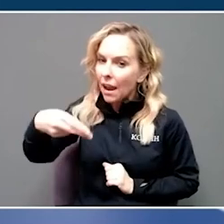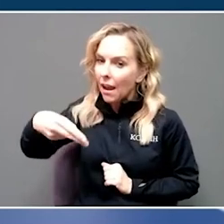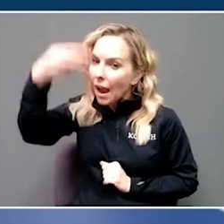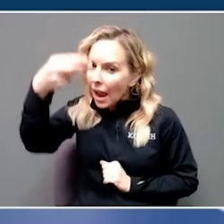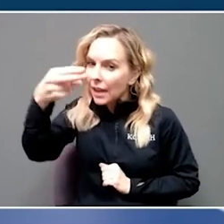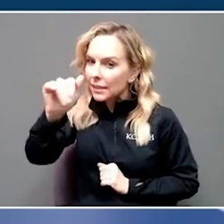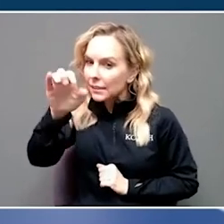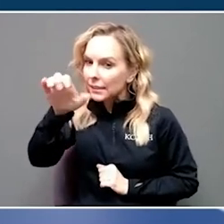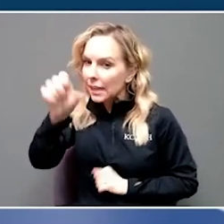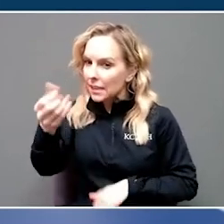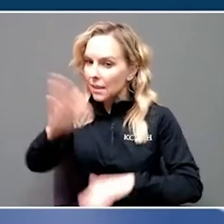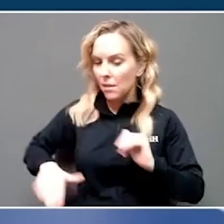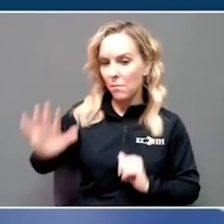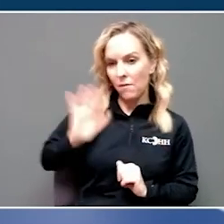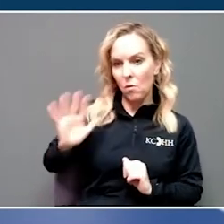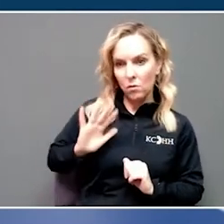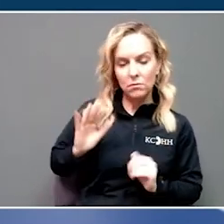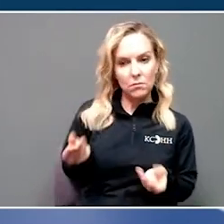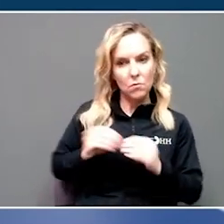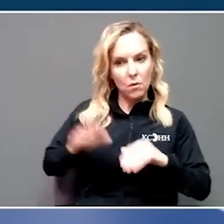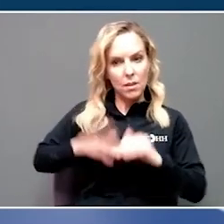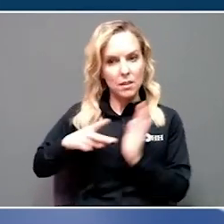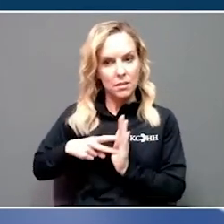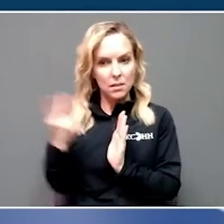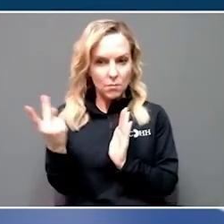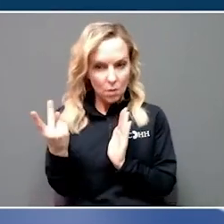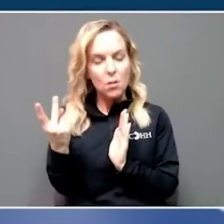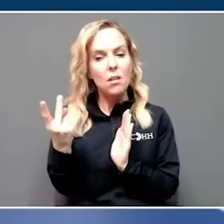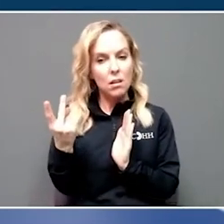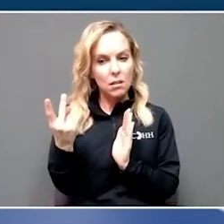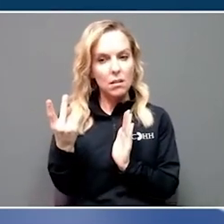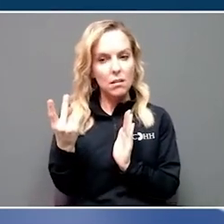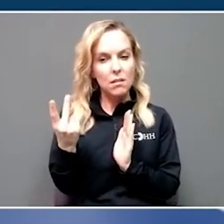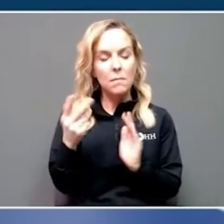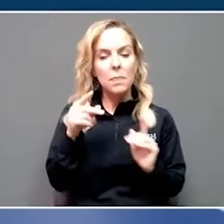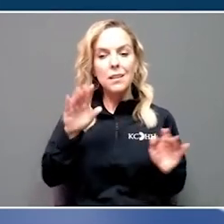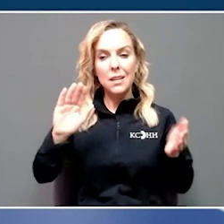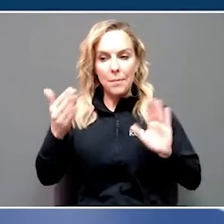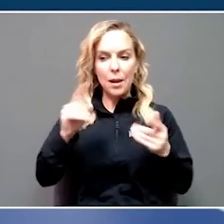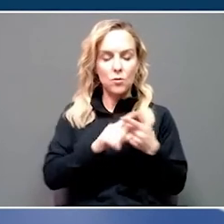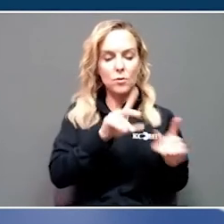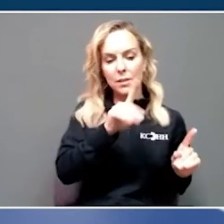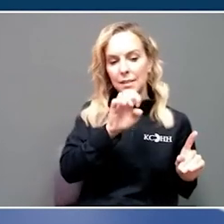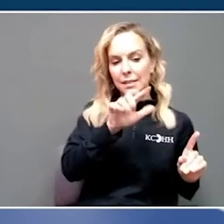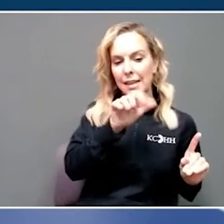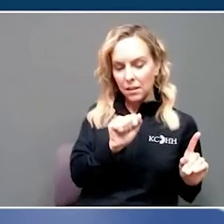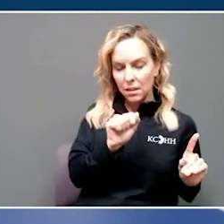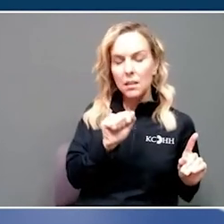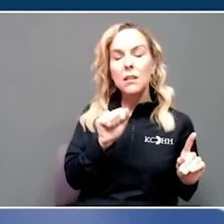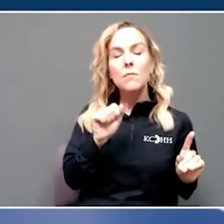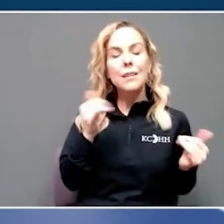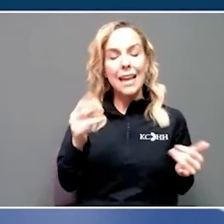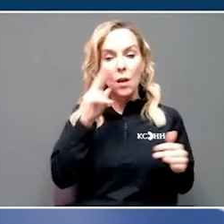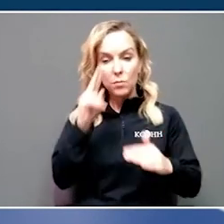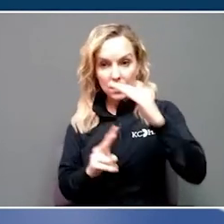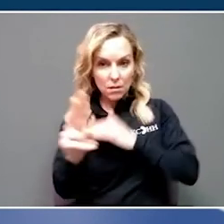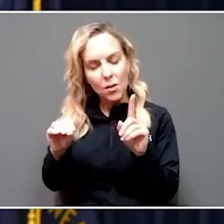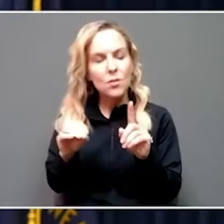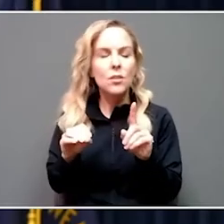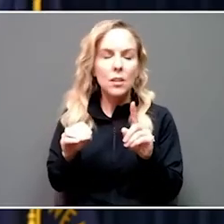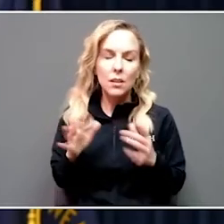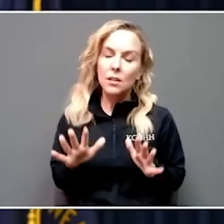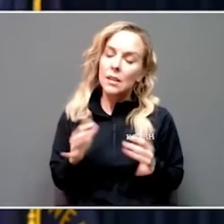Following weeks of increasing numbers due to the Omicron surge, Kentucky is finally seeing the wave crest and begin to fall.